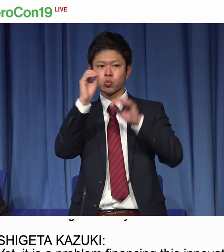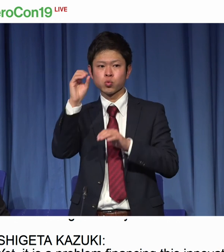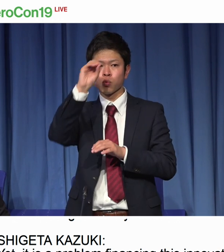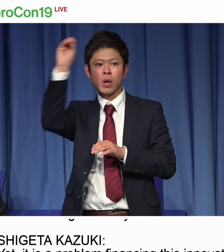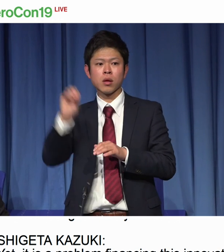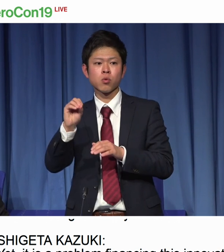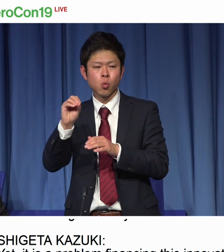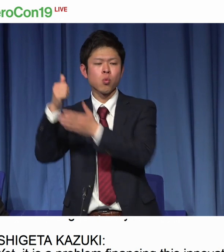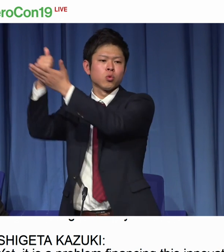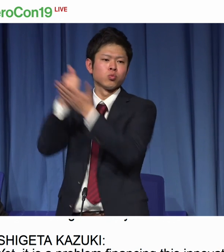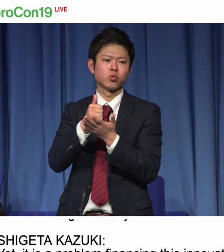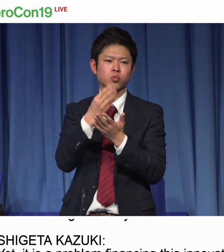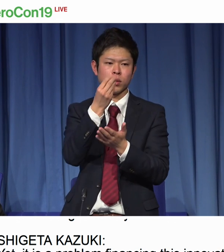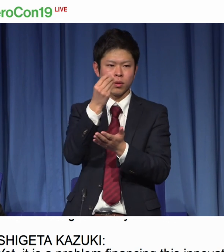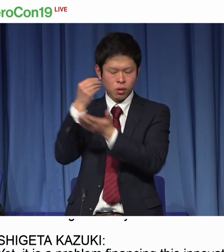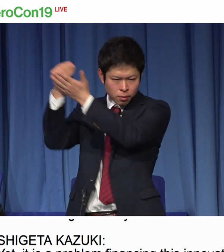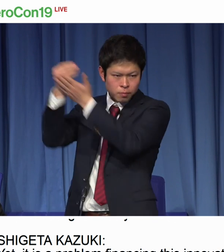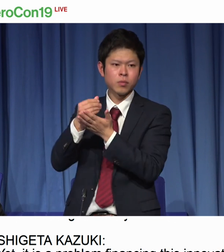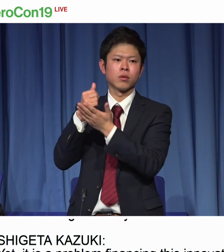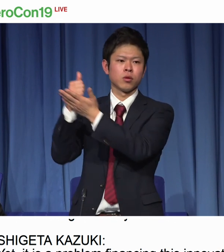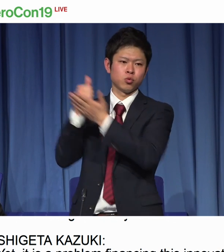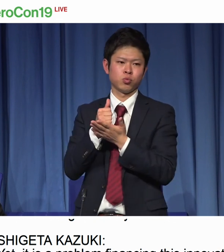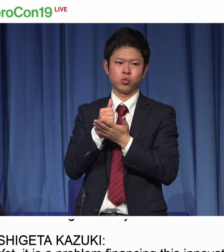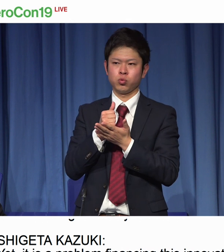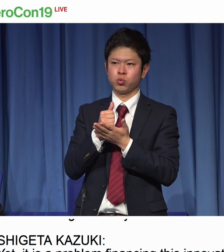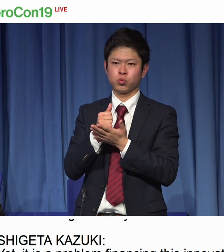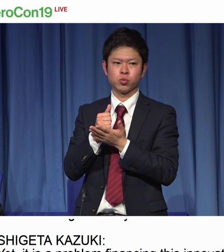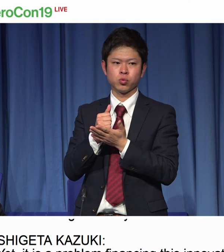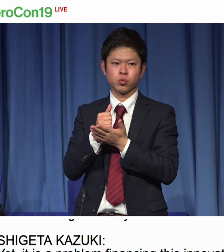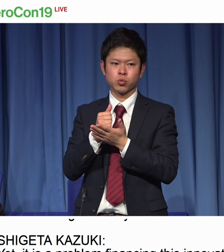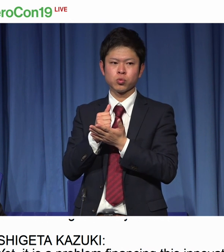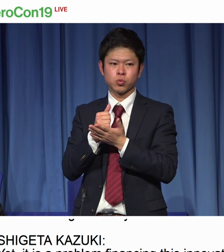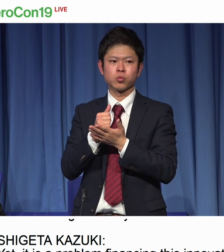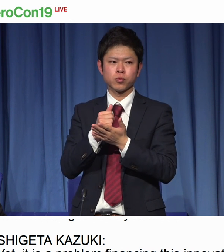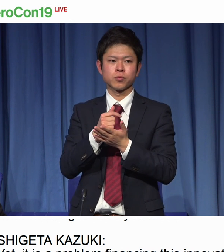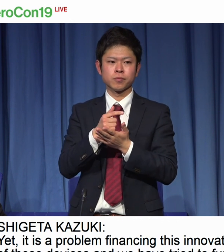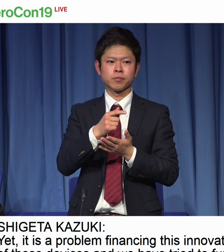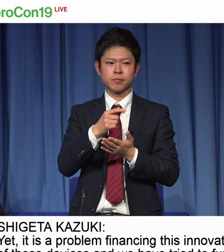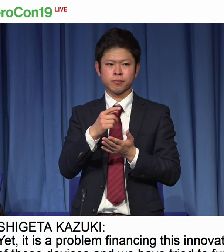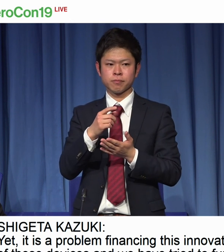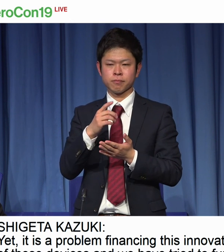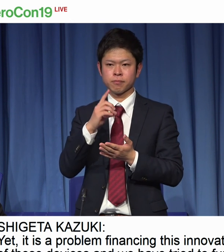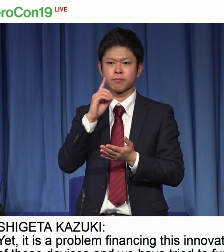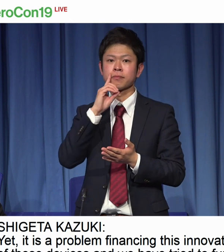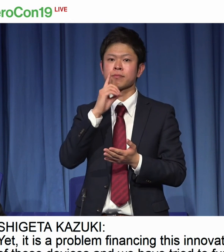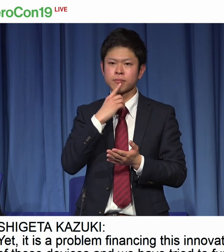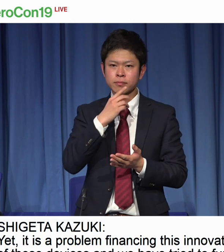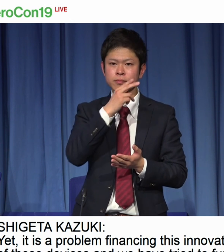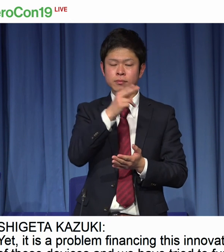90% is